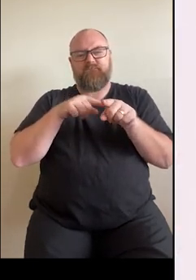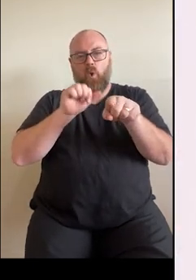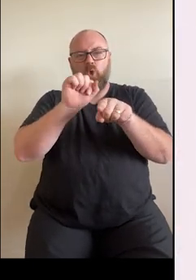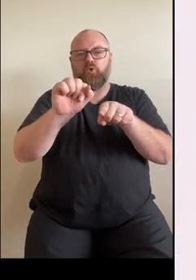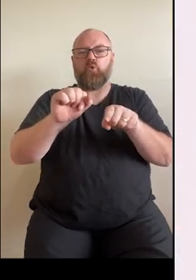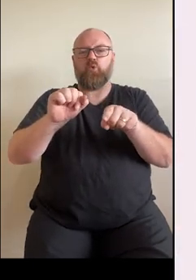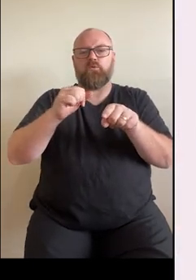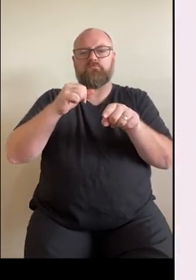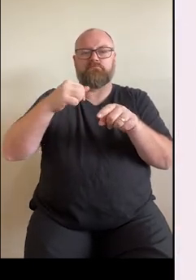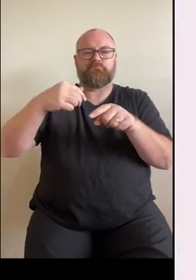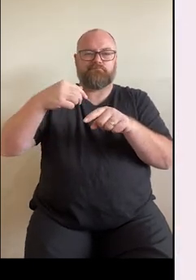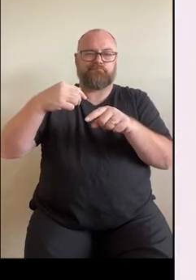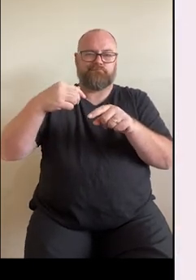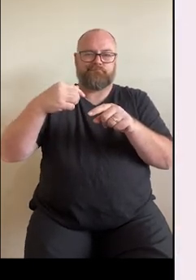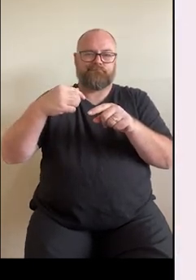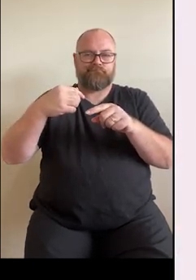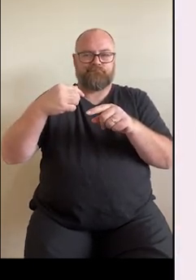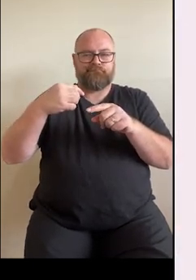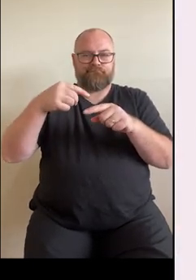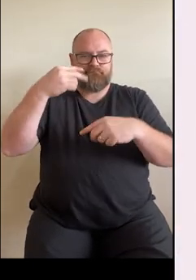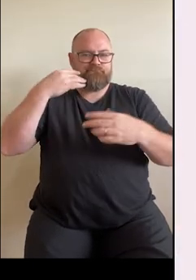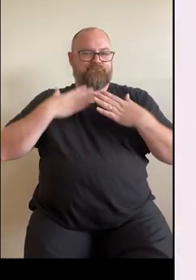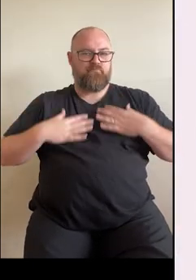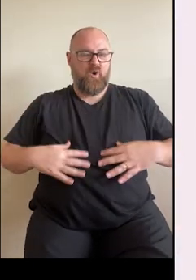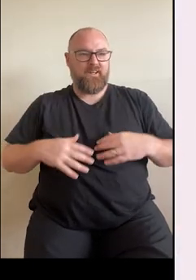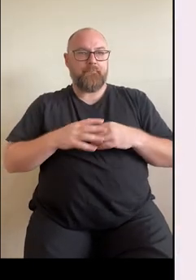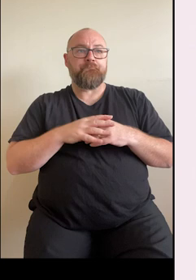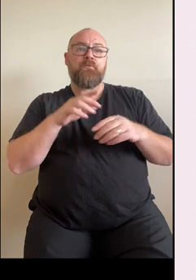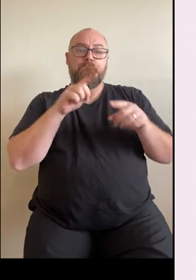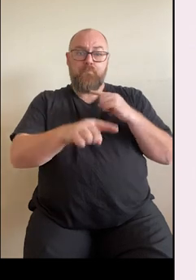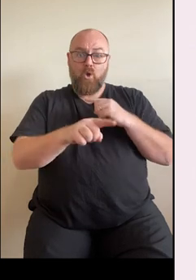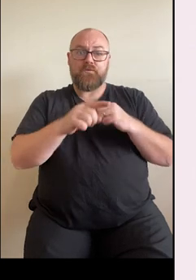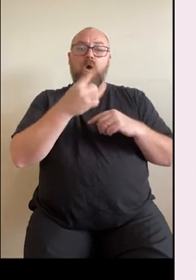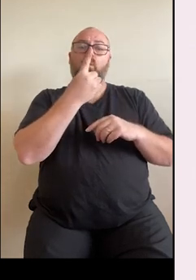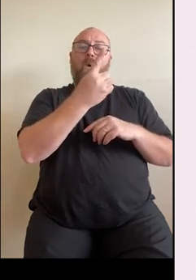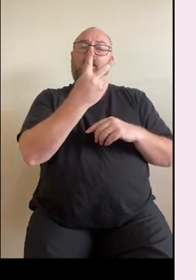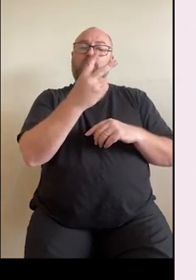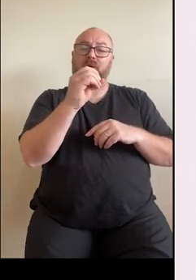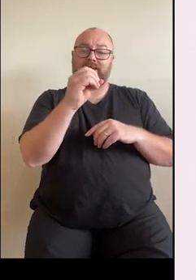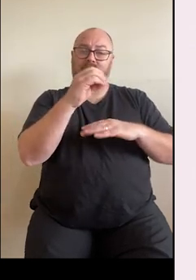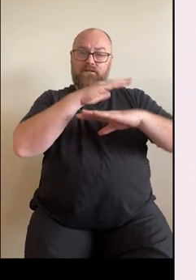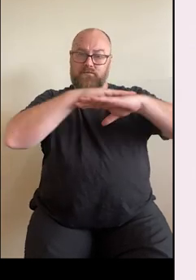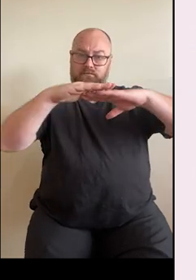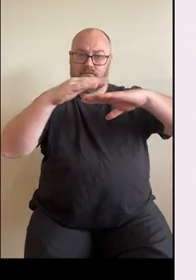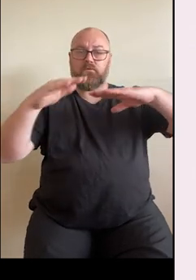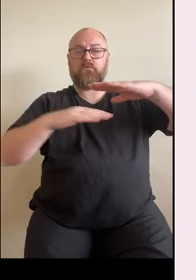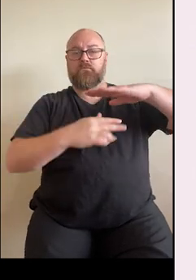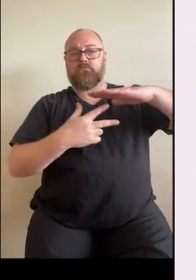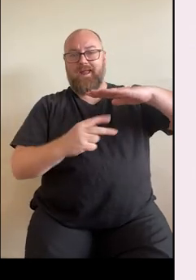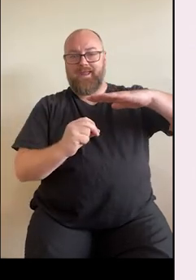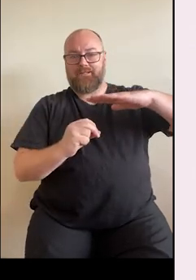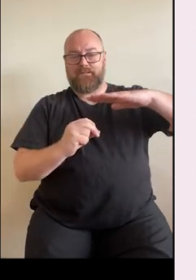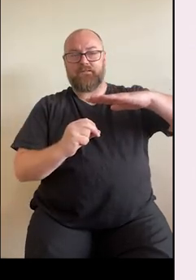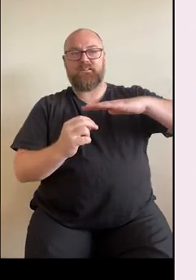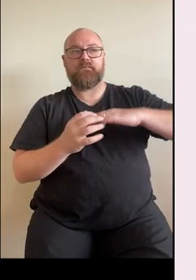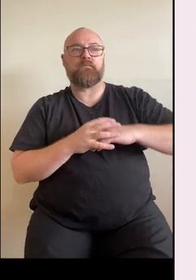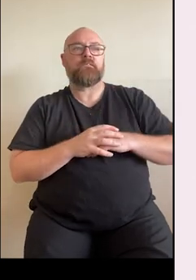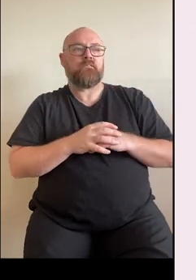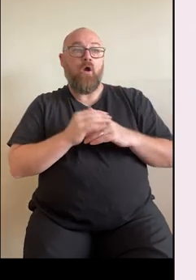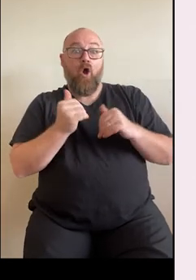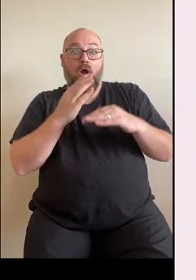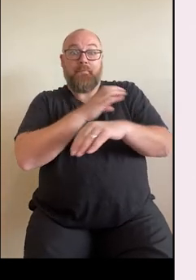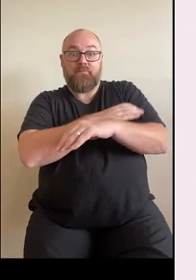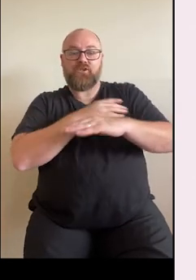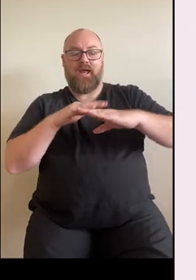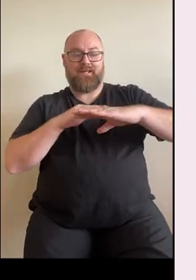A healthy reading for most people is around 120 over 80. High blood pressure is often diagnosed when the